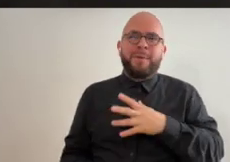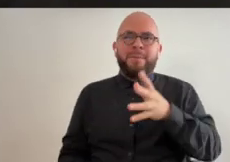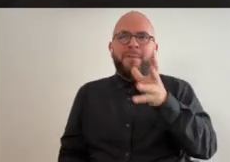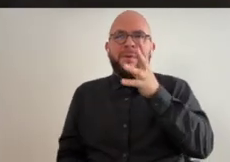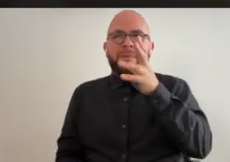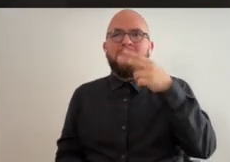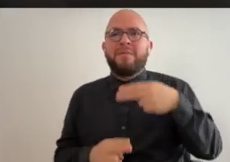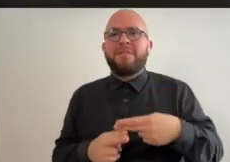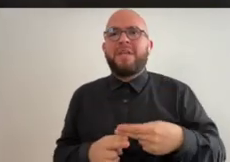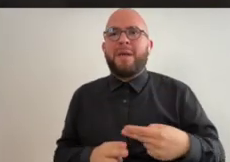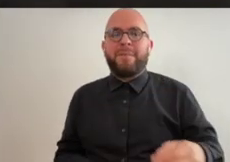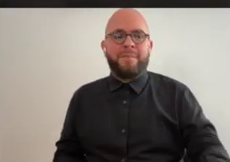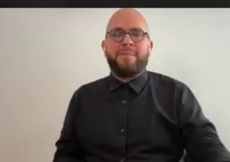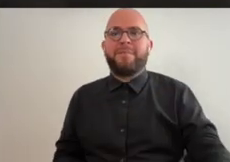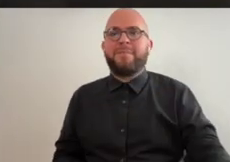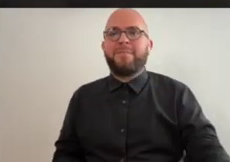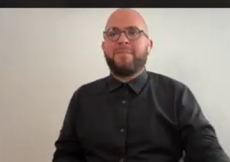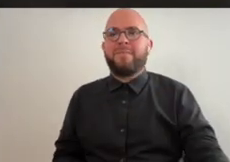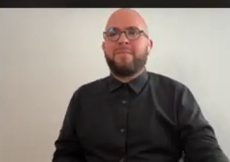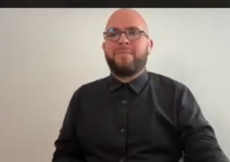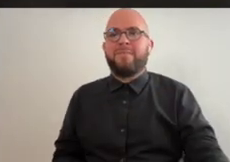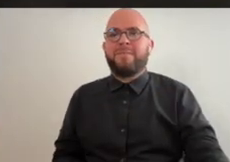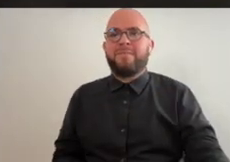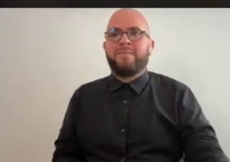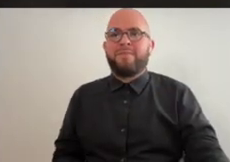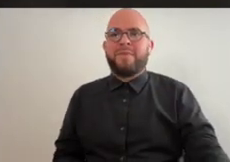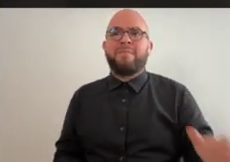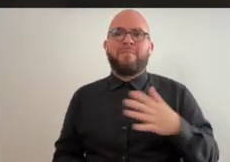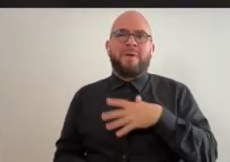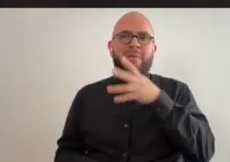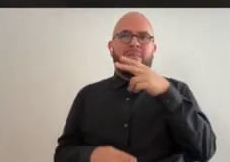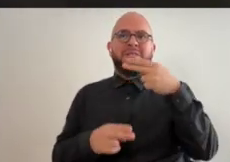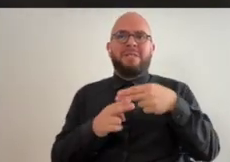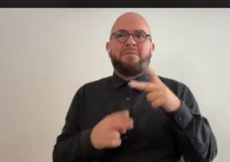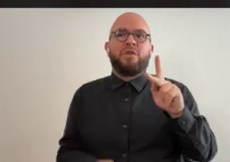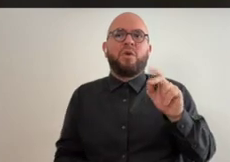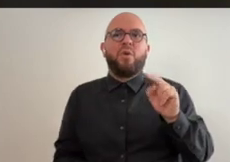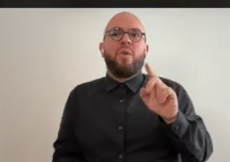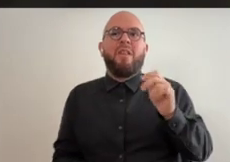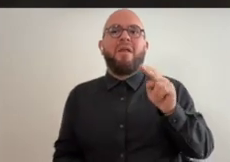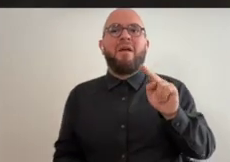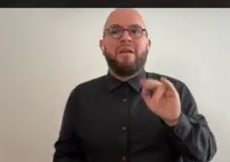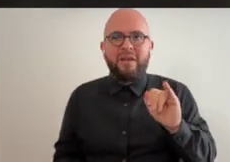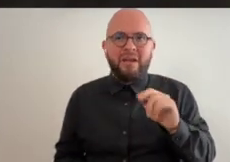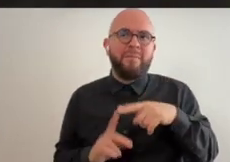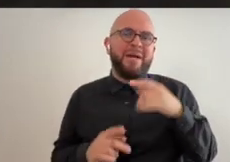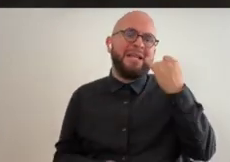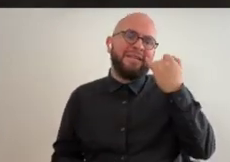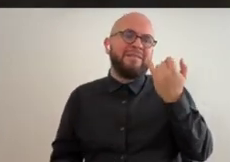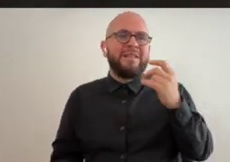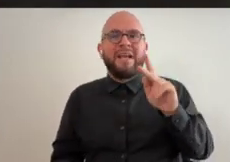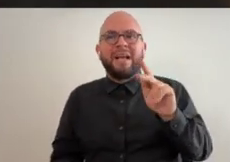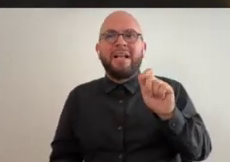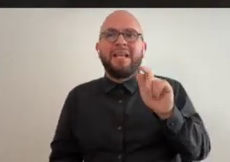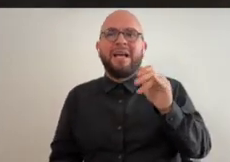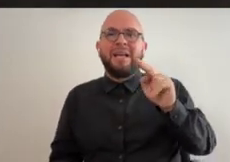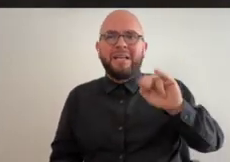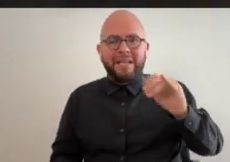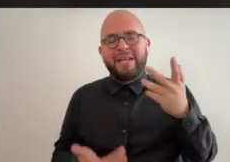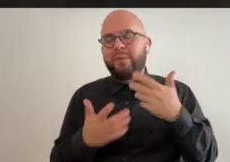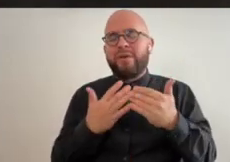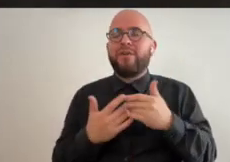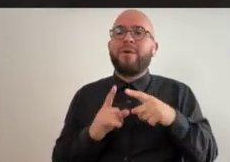and my mom's name is i'm gonna say it how they said kolani but it's kalyani